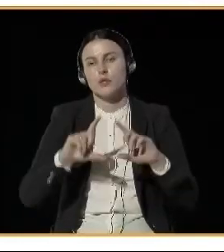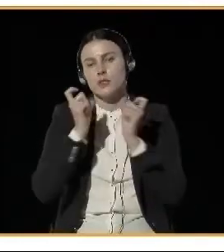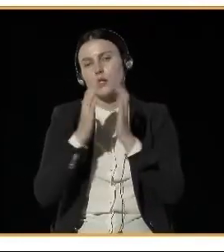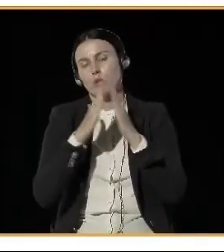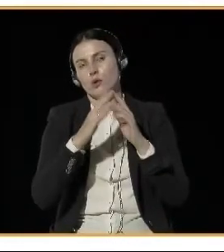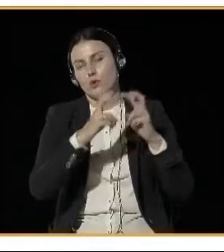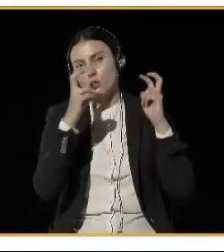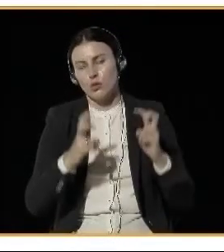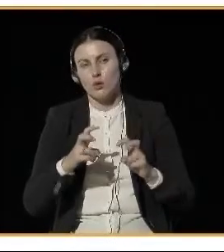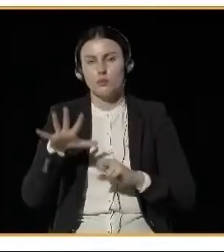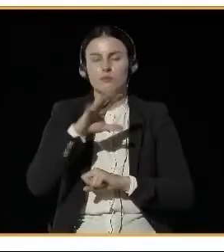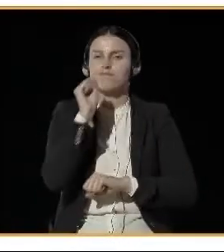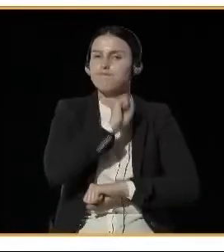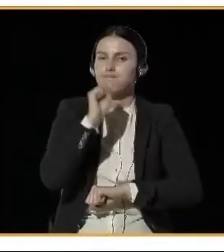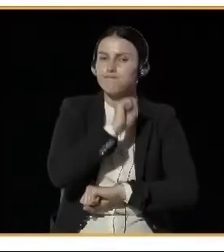Next slide, please.